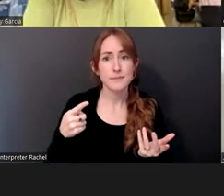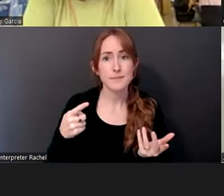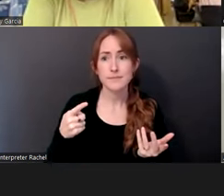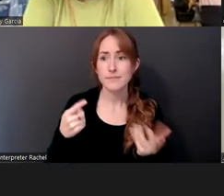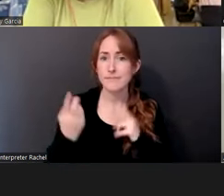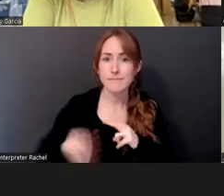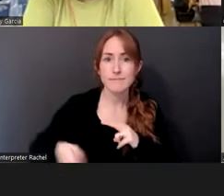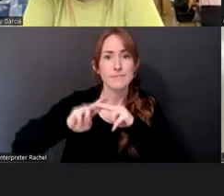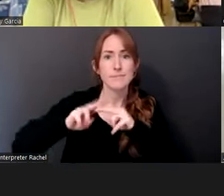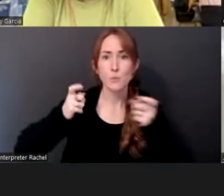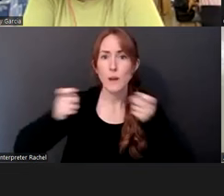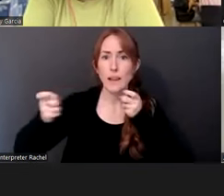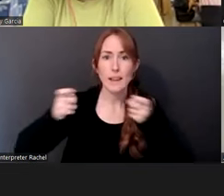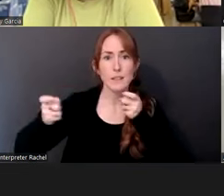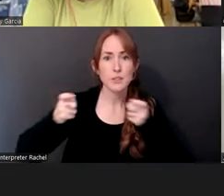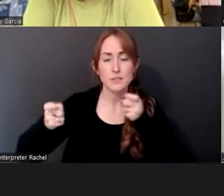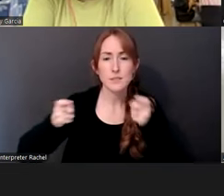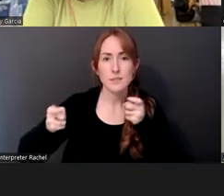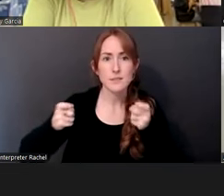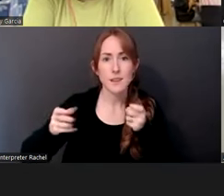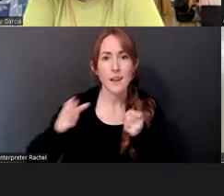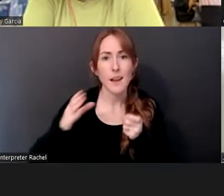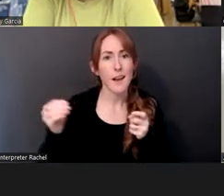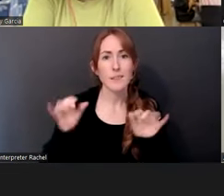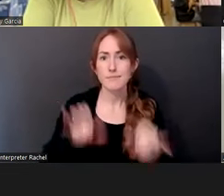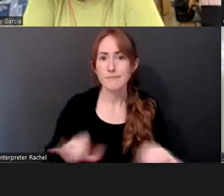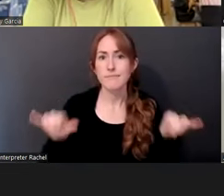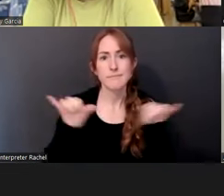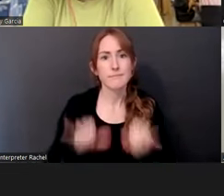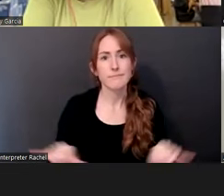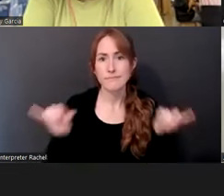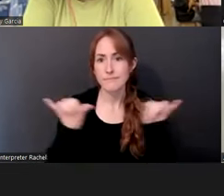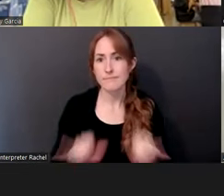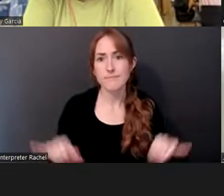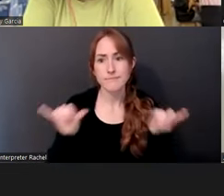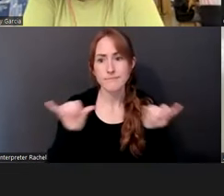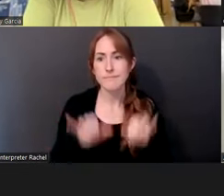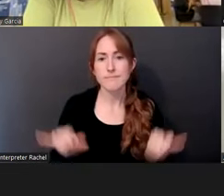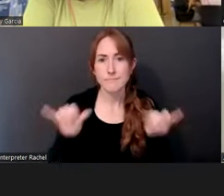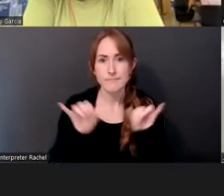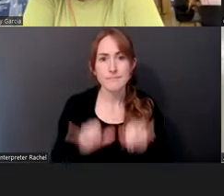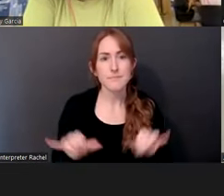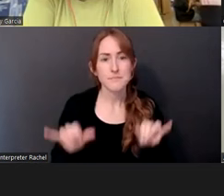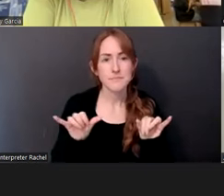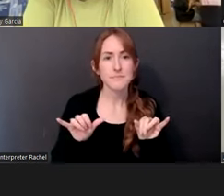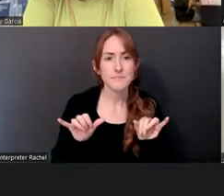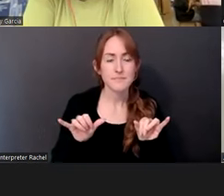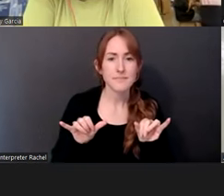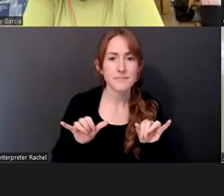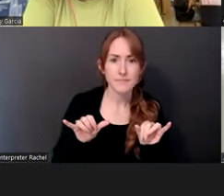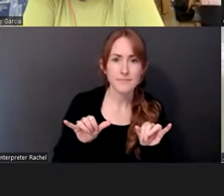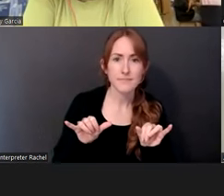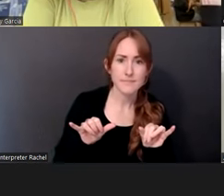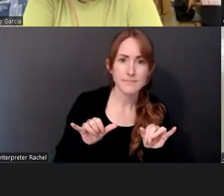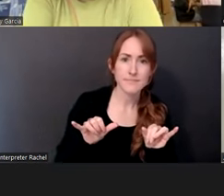and just kind of sustaining the, the usual narratives and, uh, uh, you know, kind of being involved in,